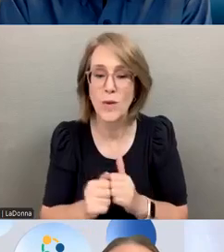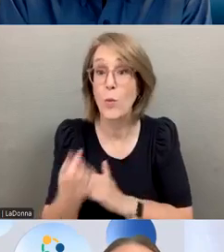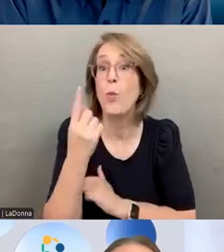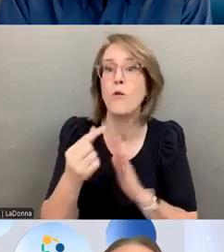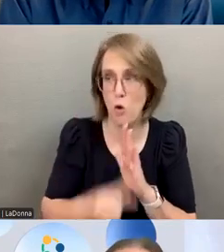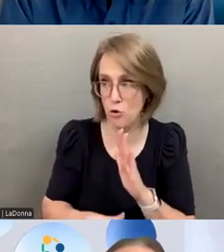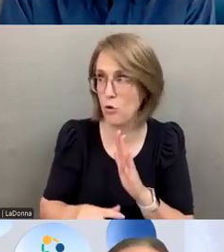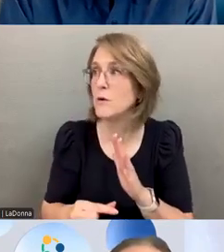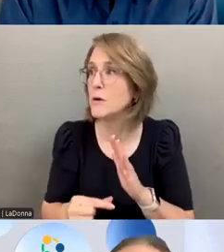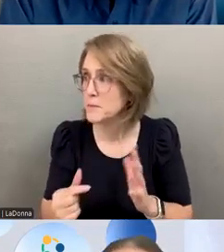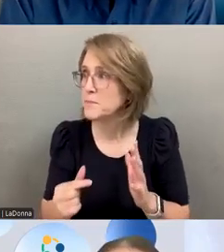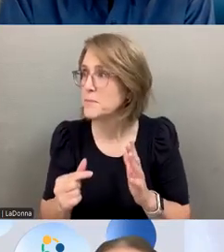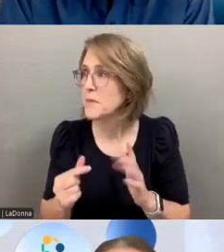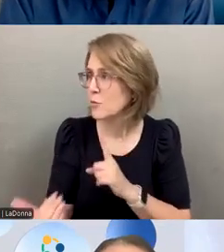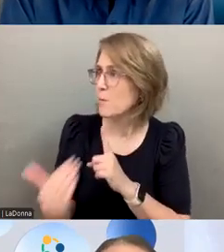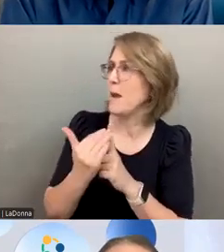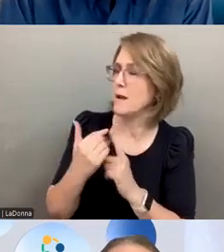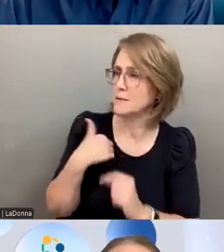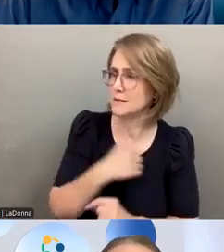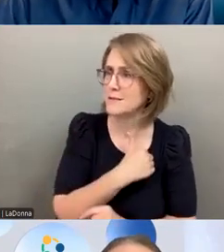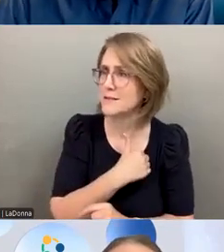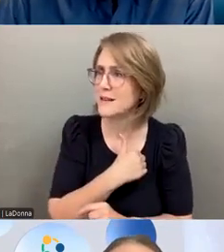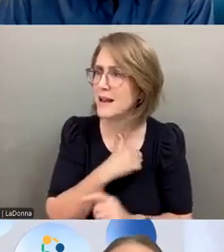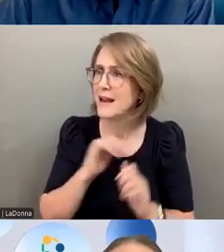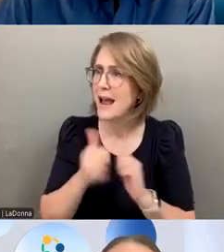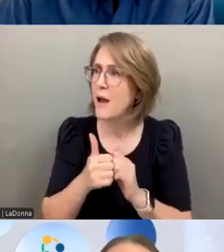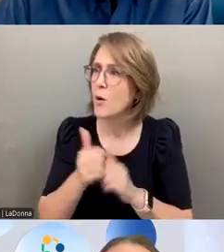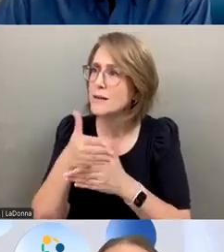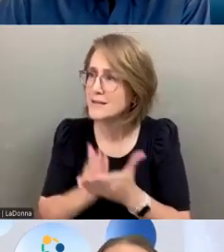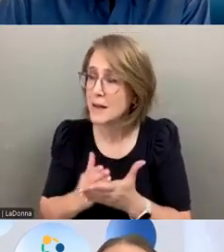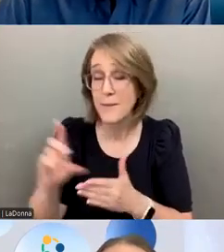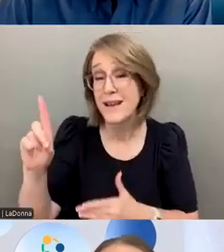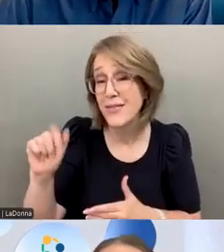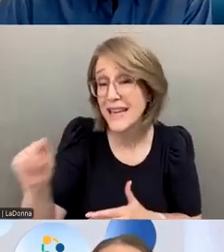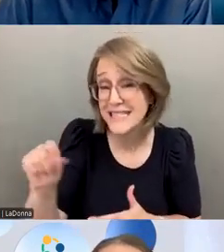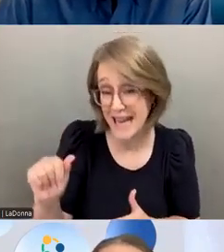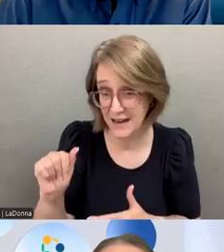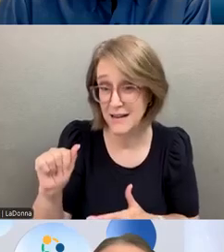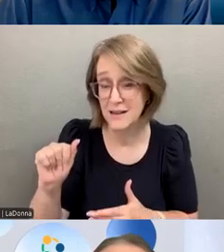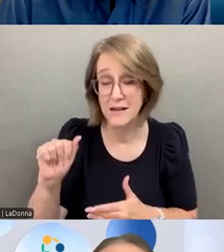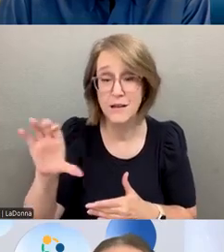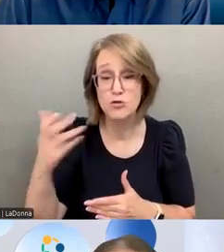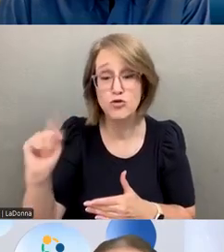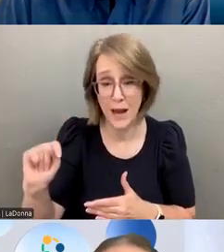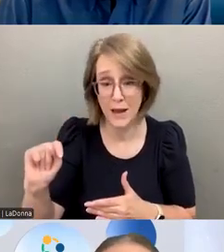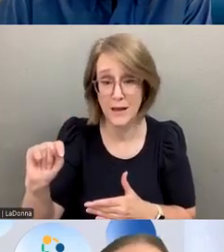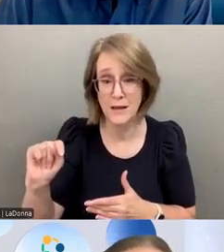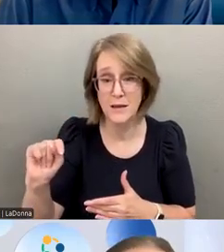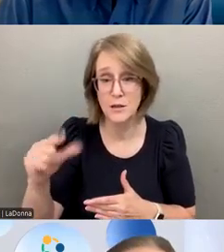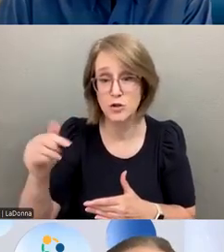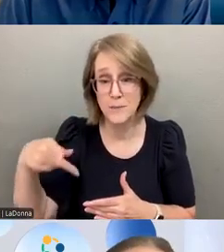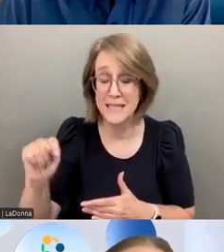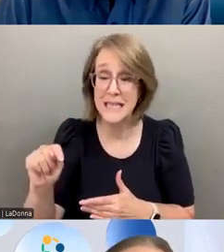that kind of reminds us about how some of the data that is the chat GPT maybe mining could